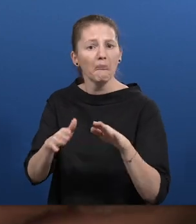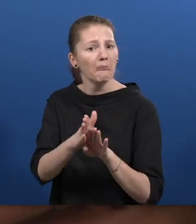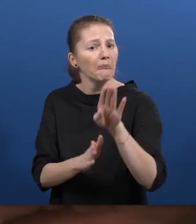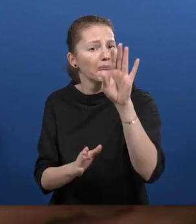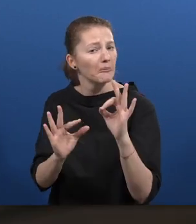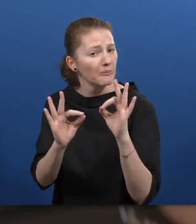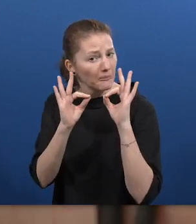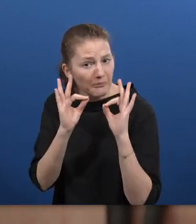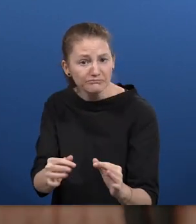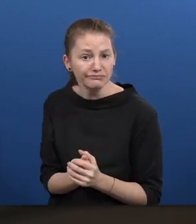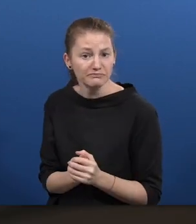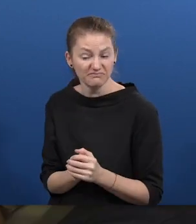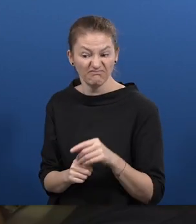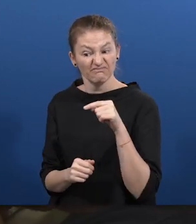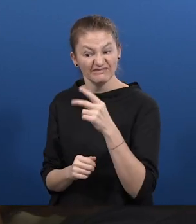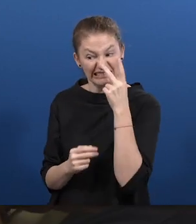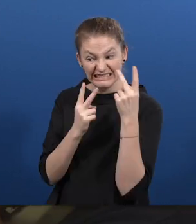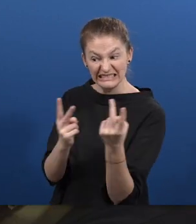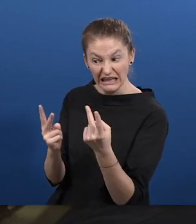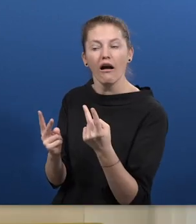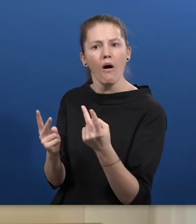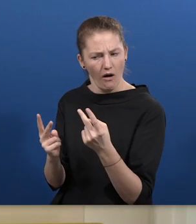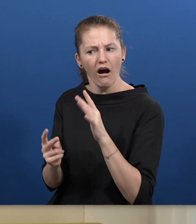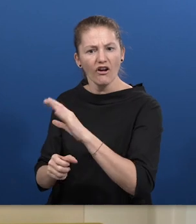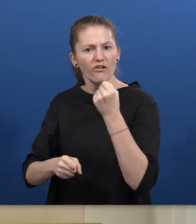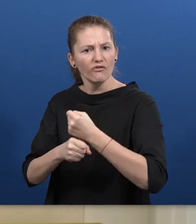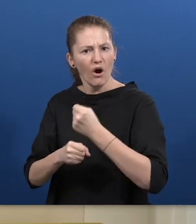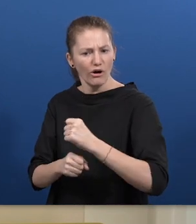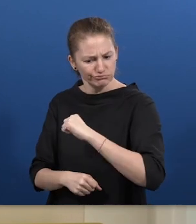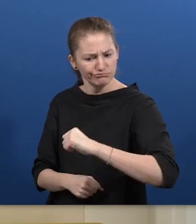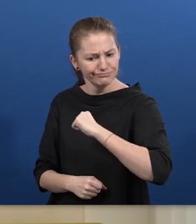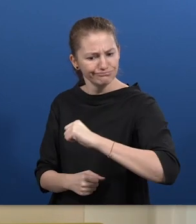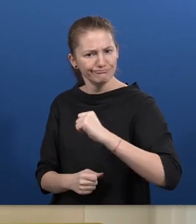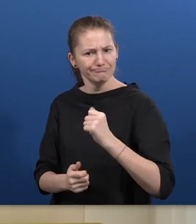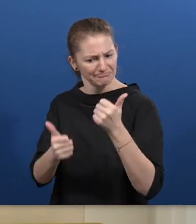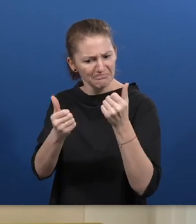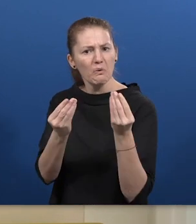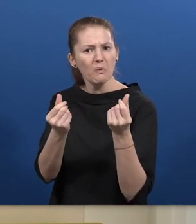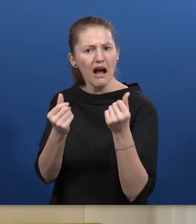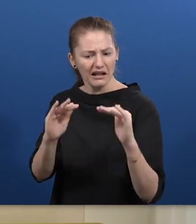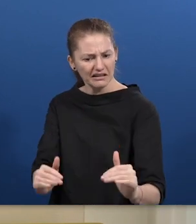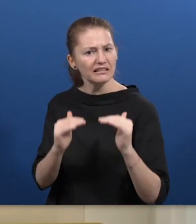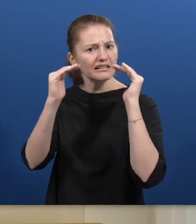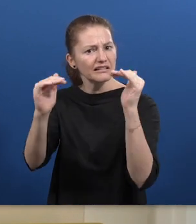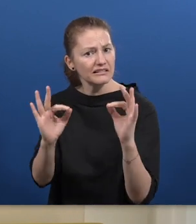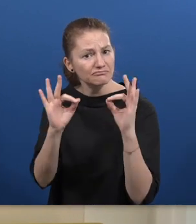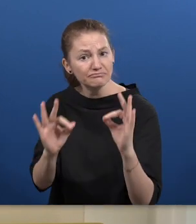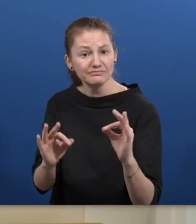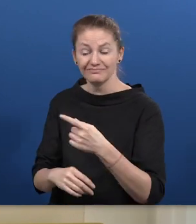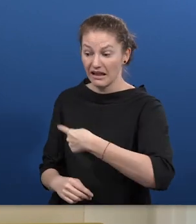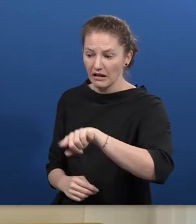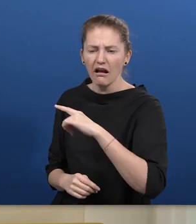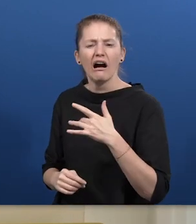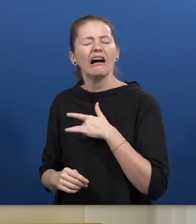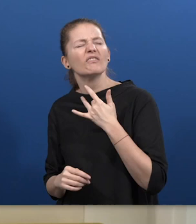customers have a double-digit increase in workflow efficiency and product quality. And the operators are less stressed and experience more